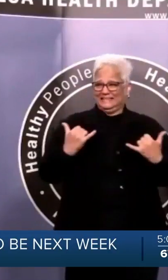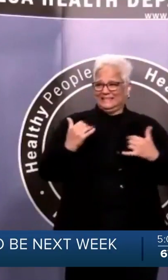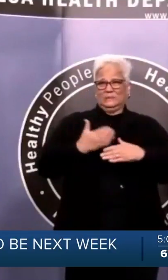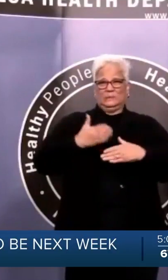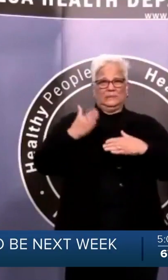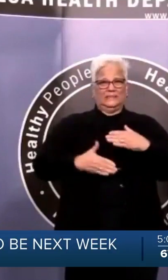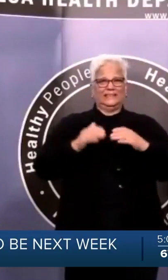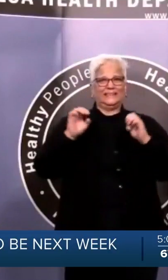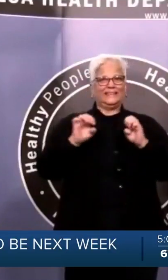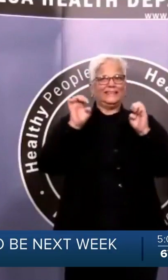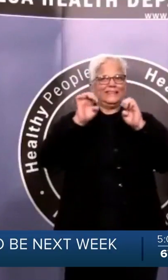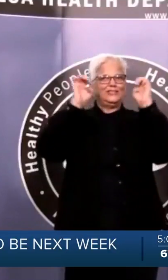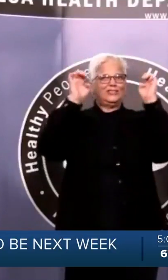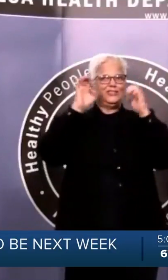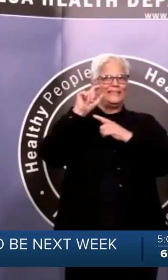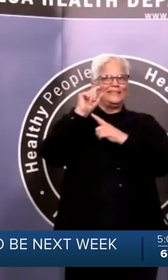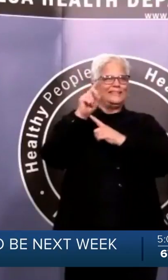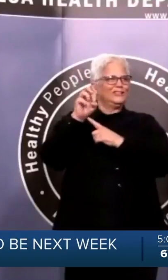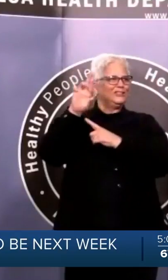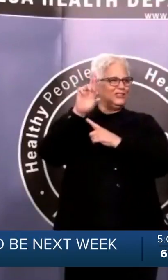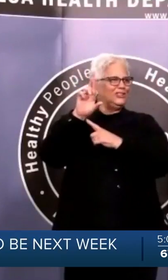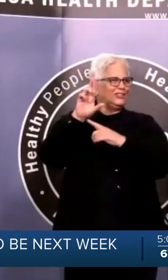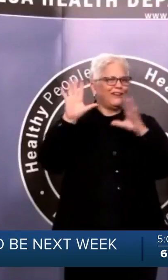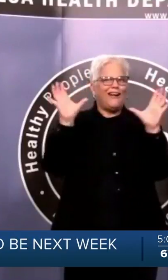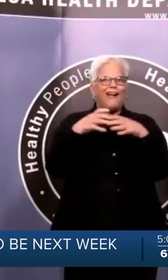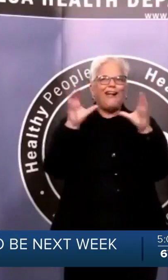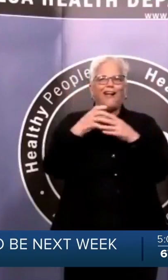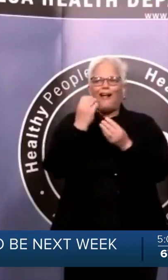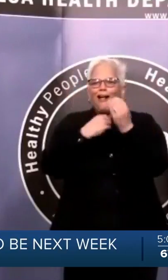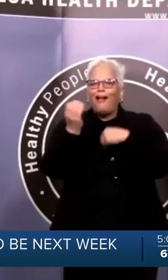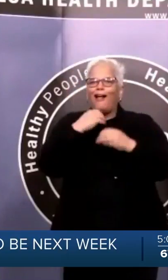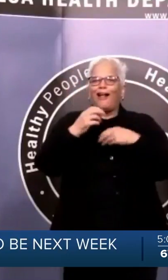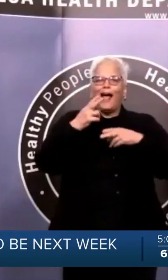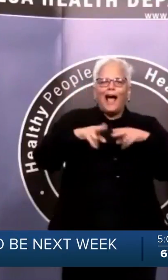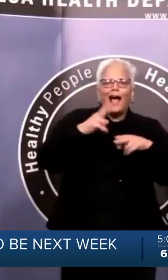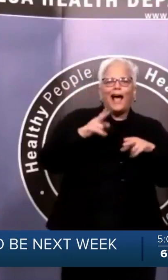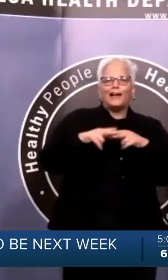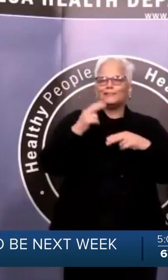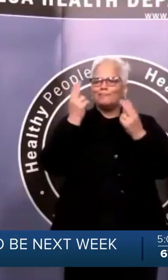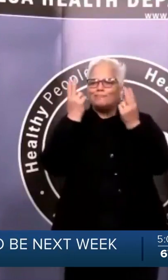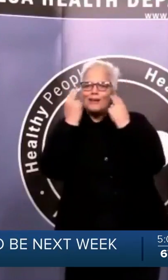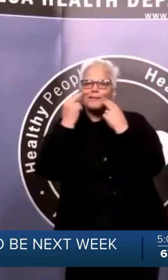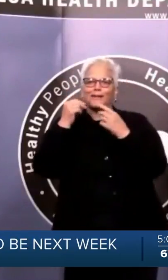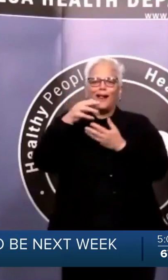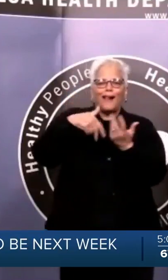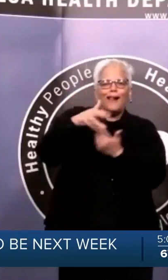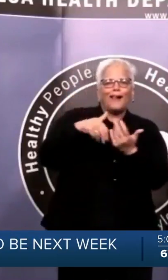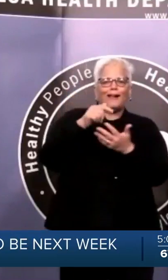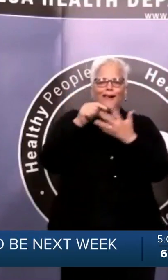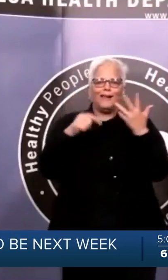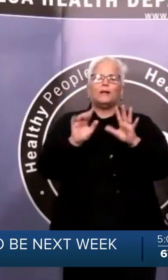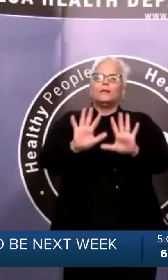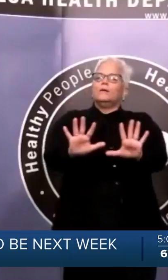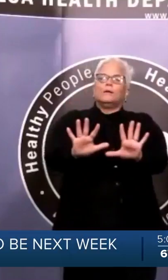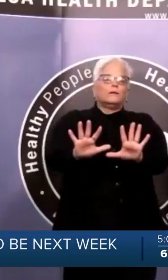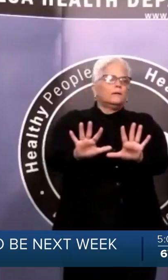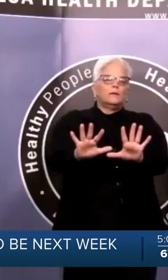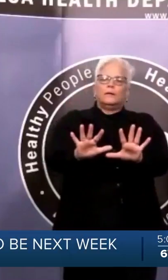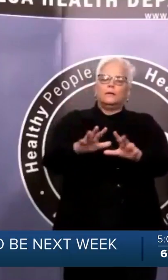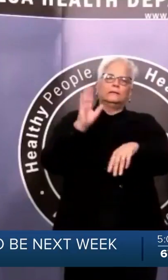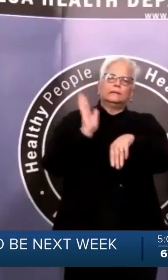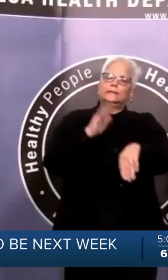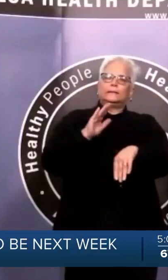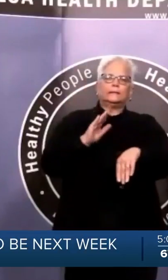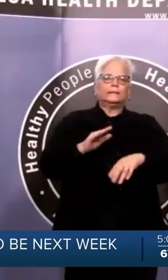up now. He says 800 people have contacted TulsaResponse.org for no interest loans to help businesses